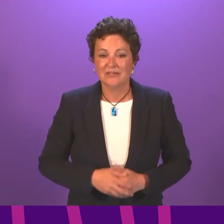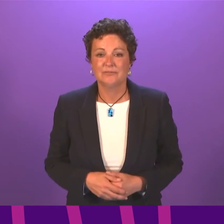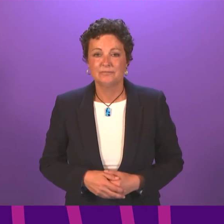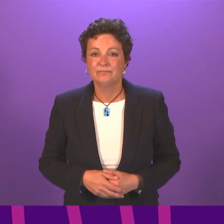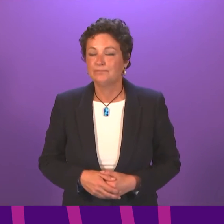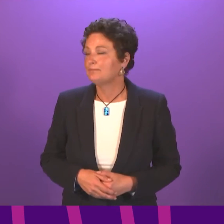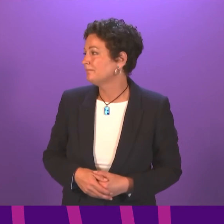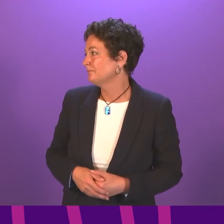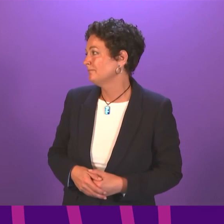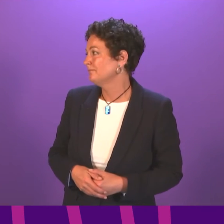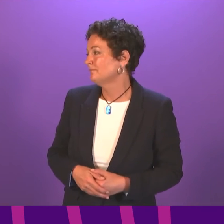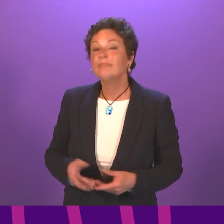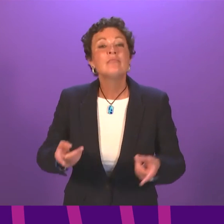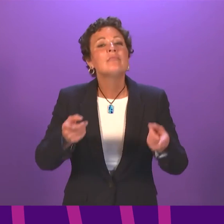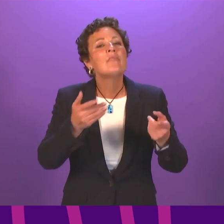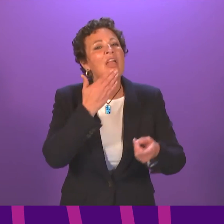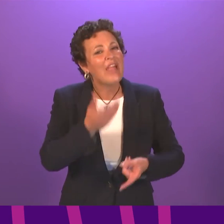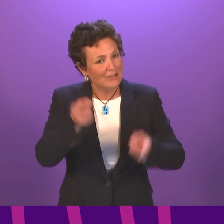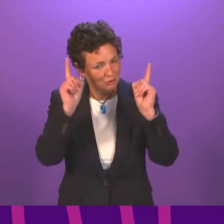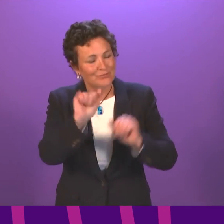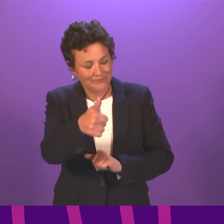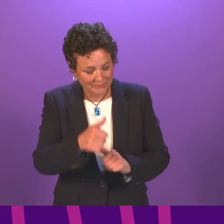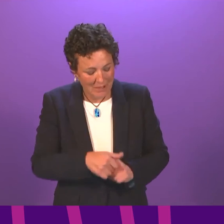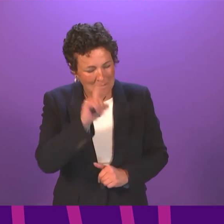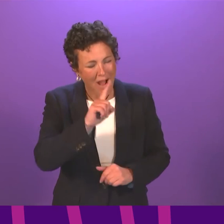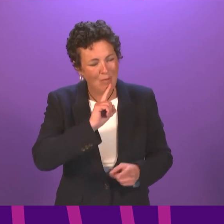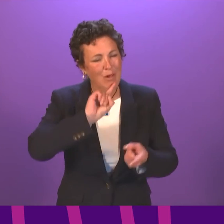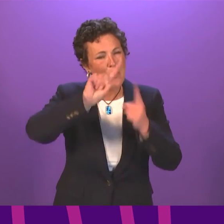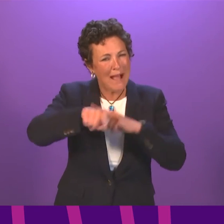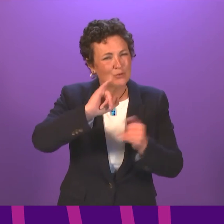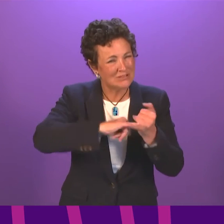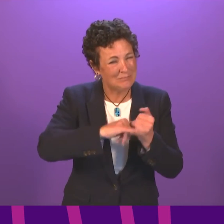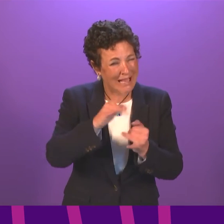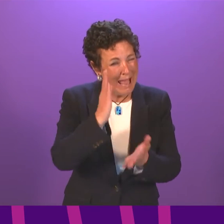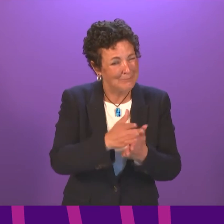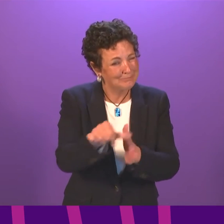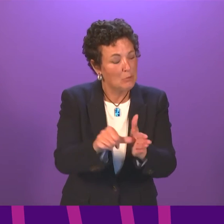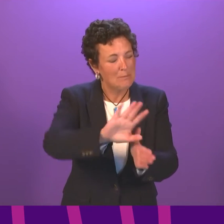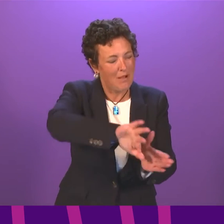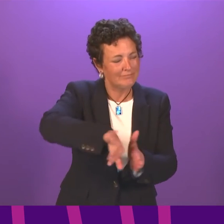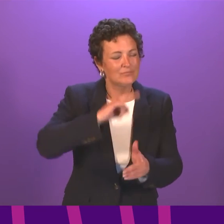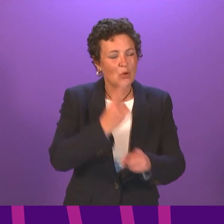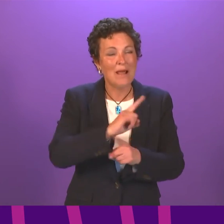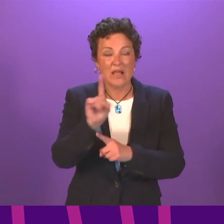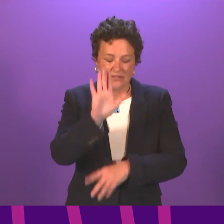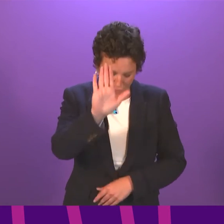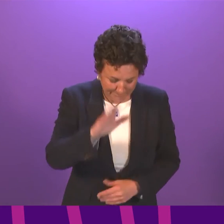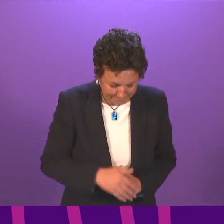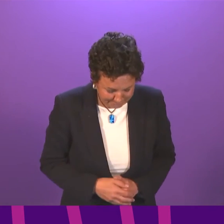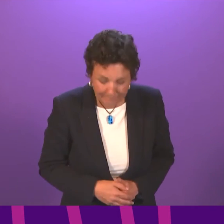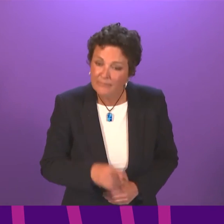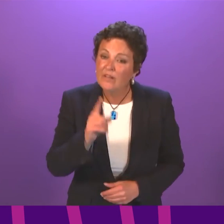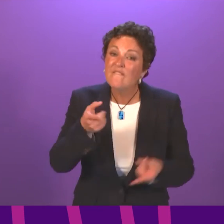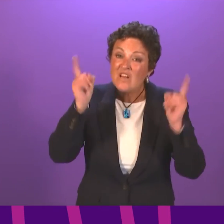and I'll come to a moment about why September is in itself a problem. But the problem we have is that the process that the First Minister has outlined